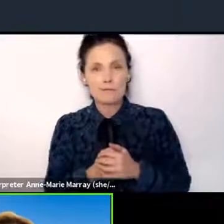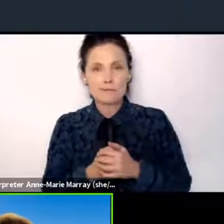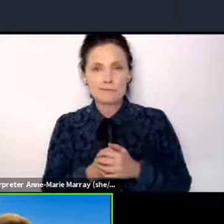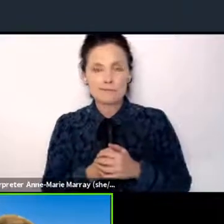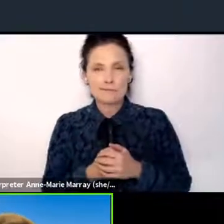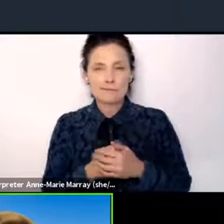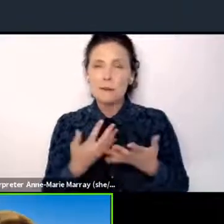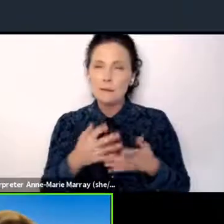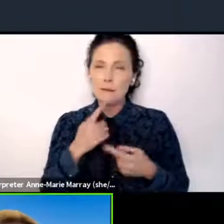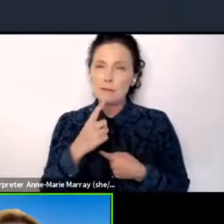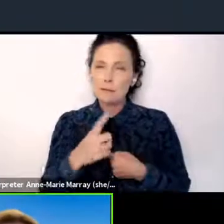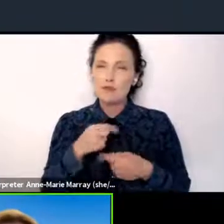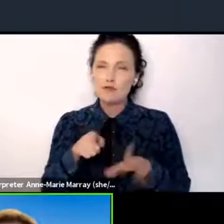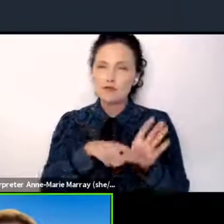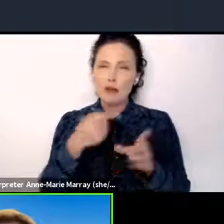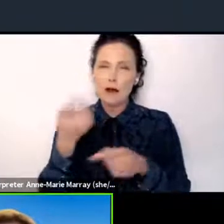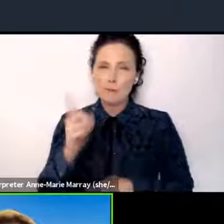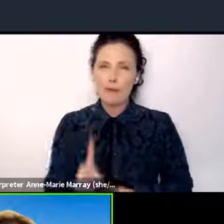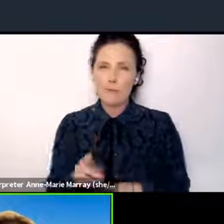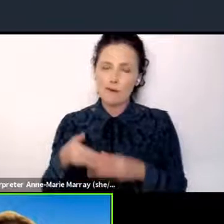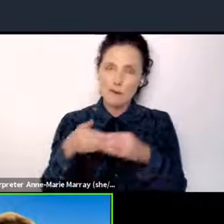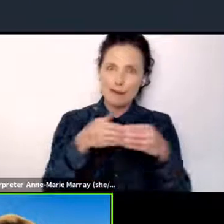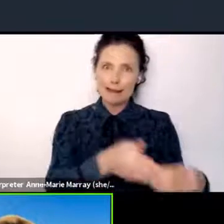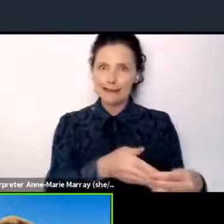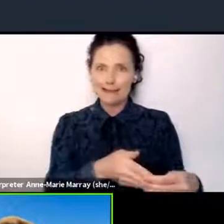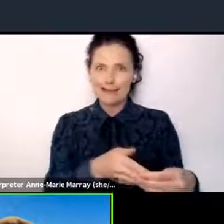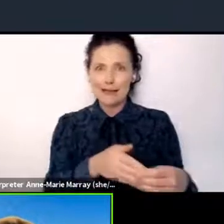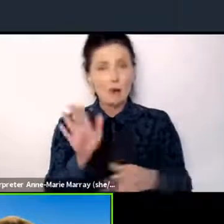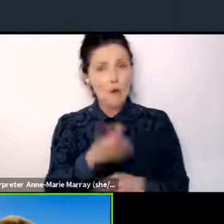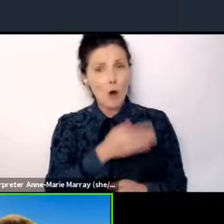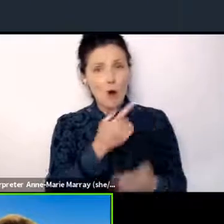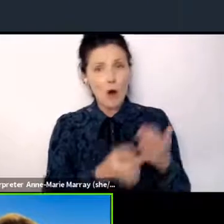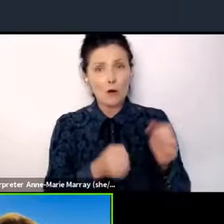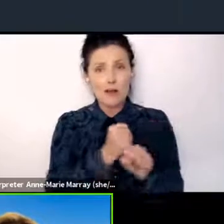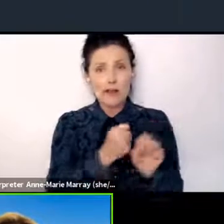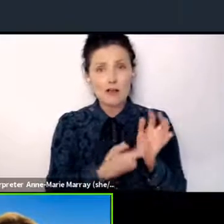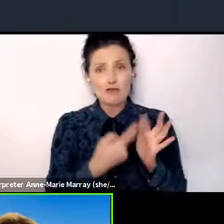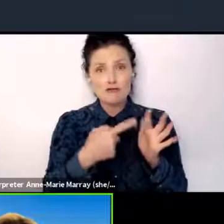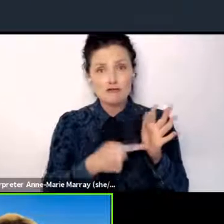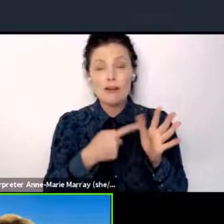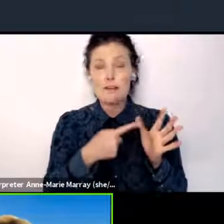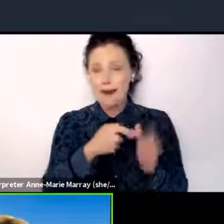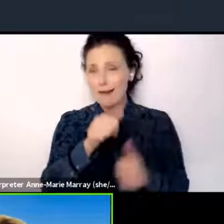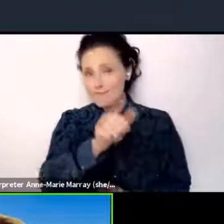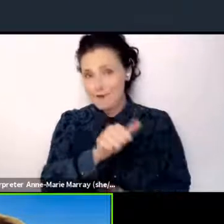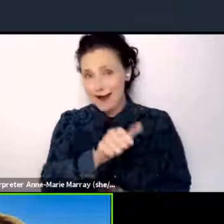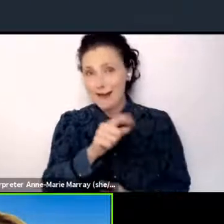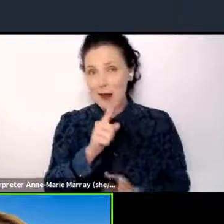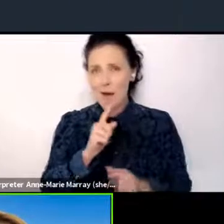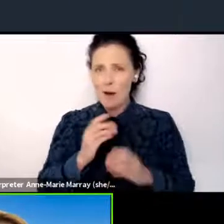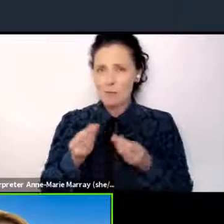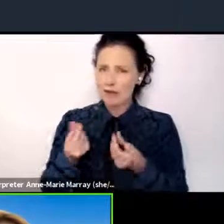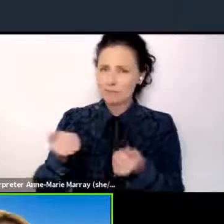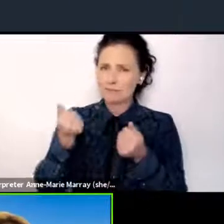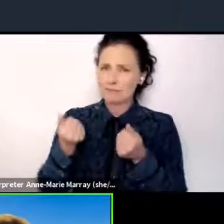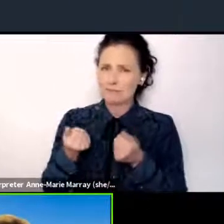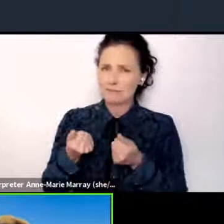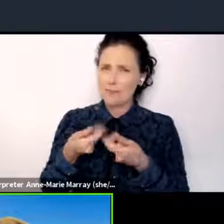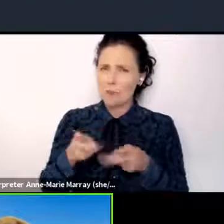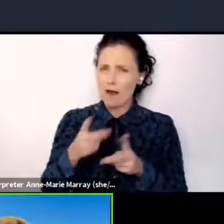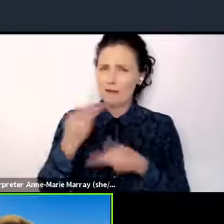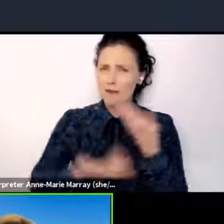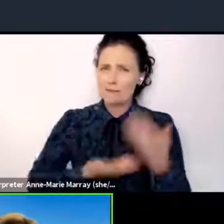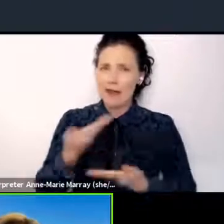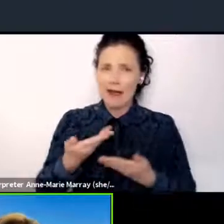is obviously not all just Greta. But I think Greta did put it most succinctly last week when she said that we are